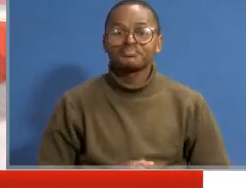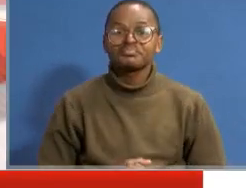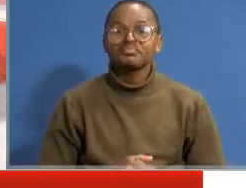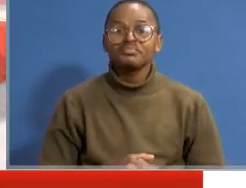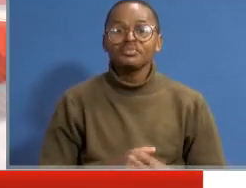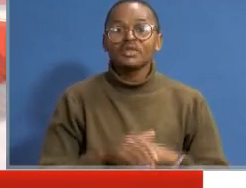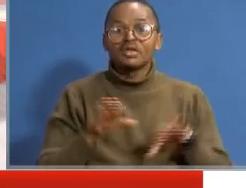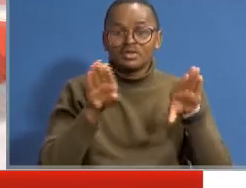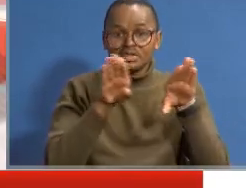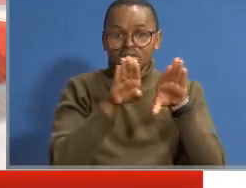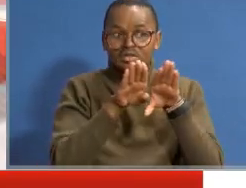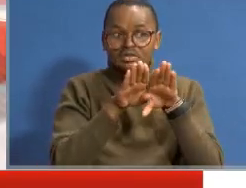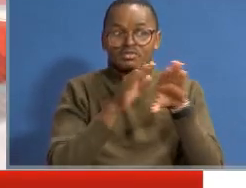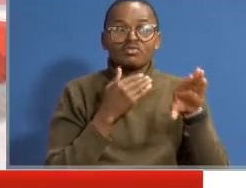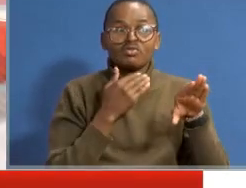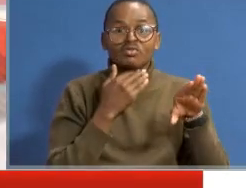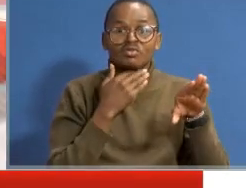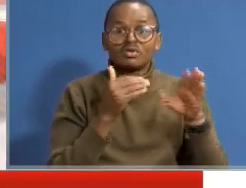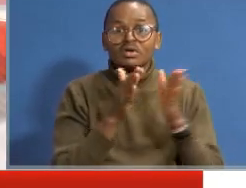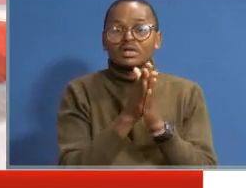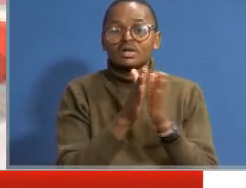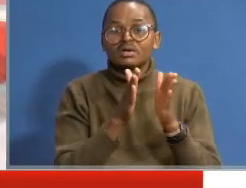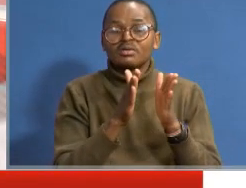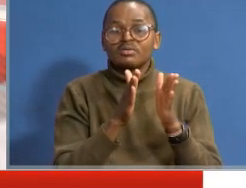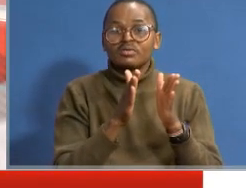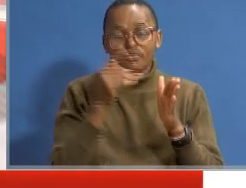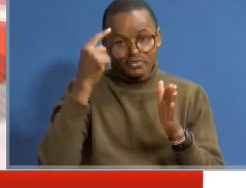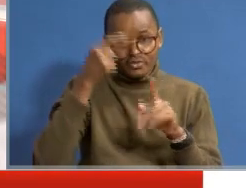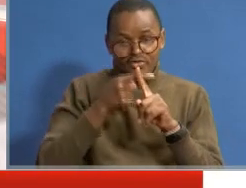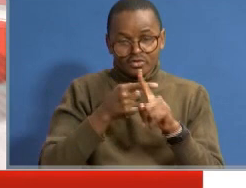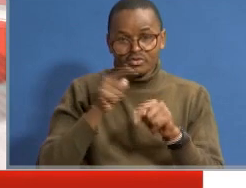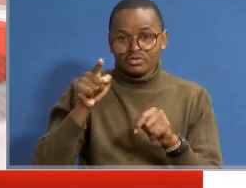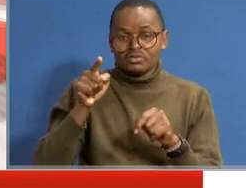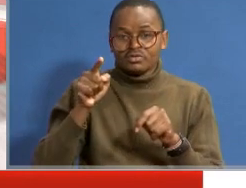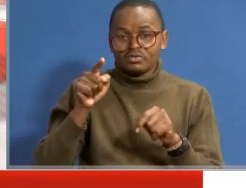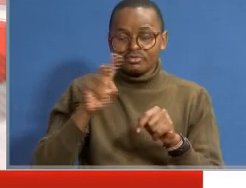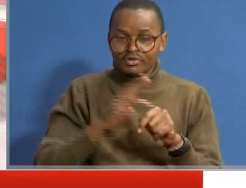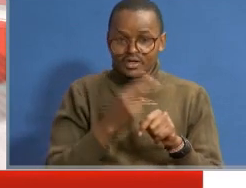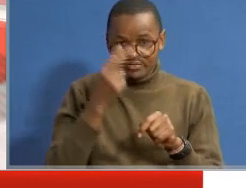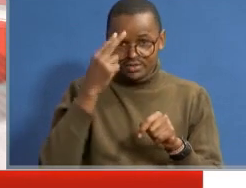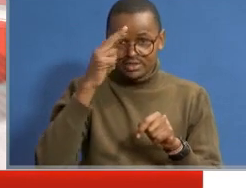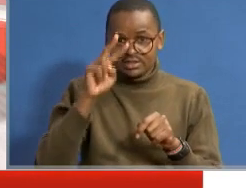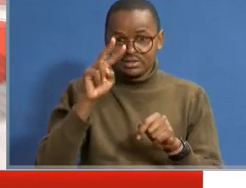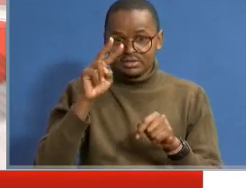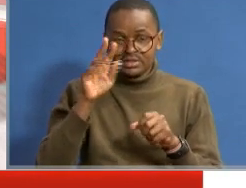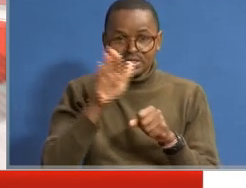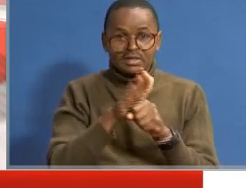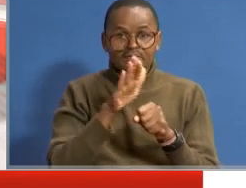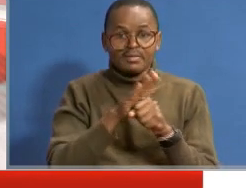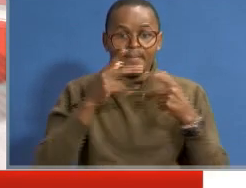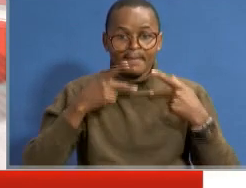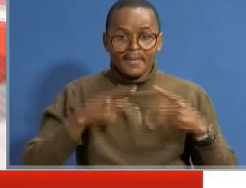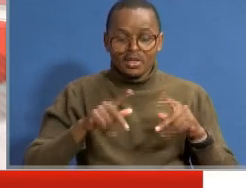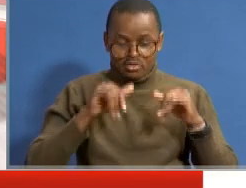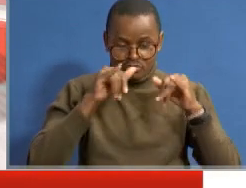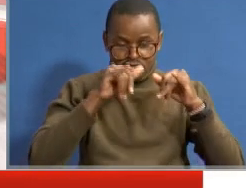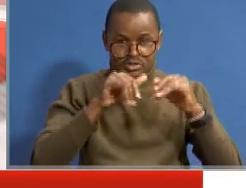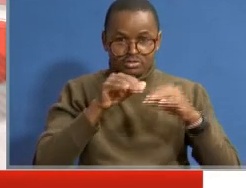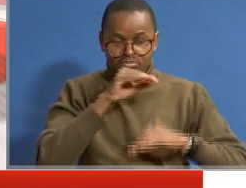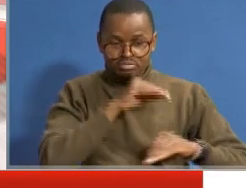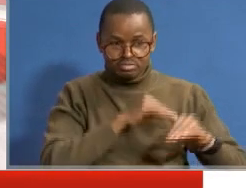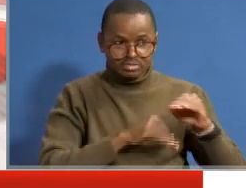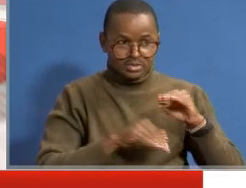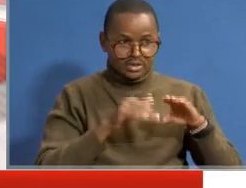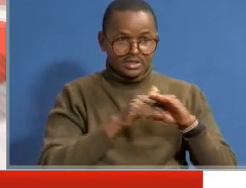as you're closing remark, I want a general call out from you because we've seen there are a lot of persons who live with disability